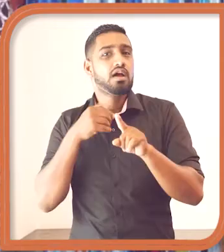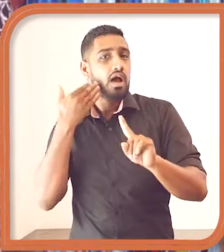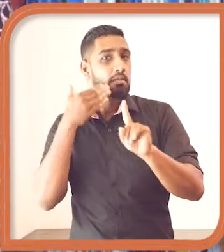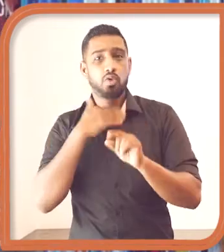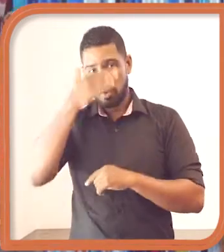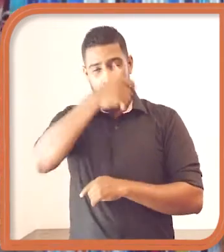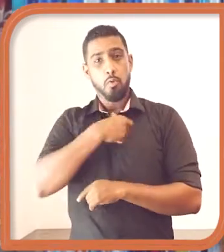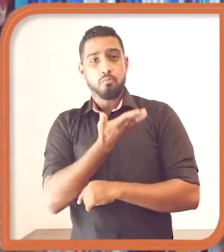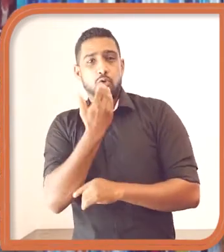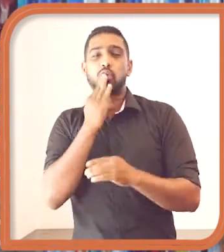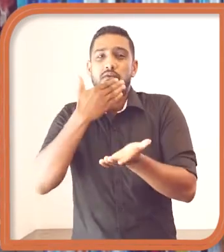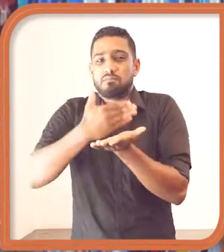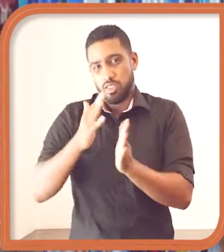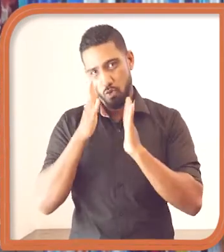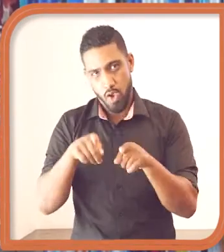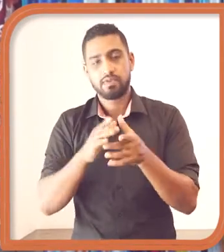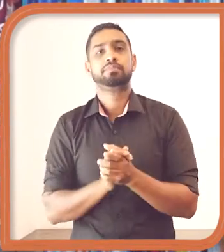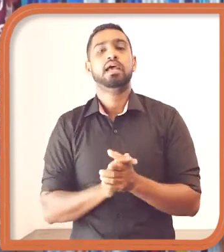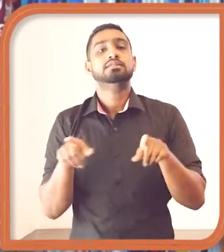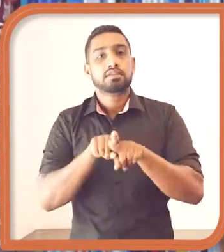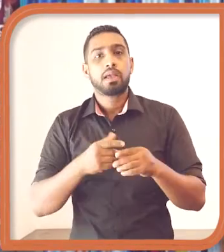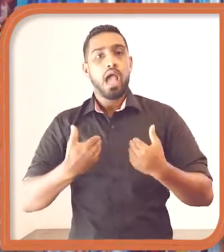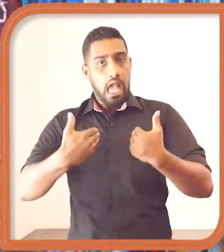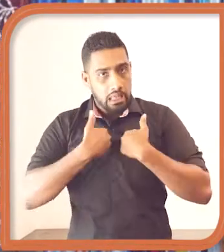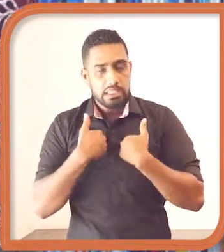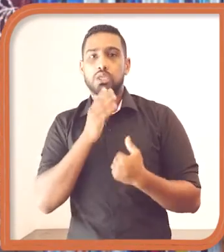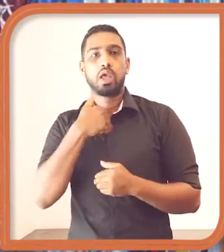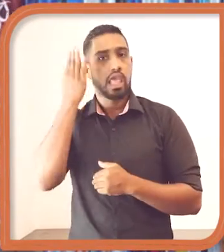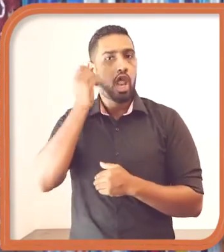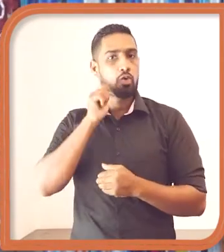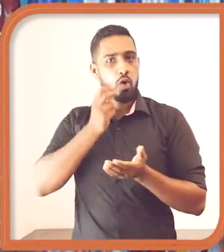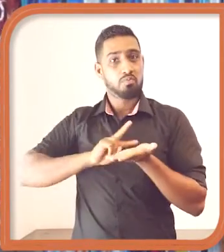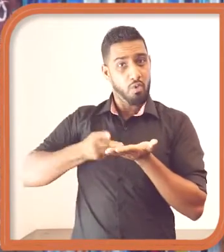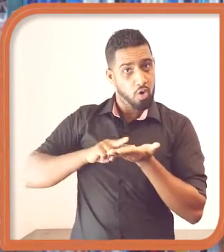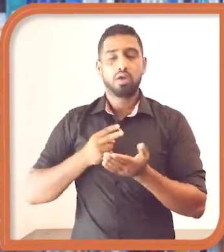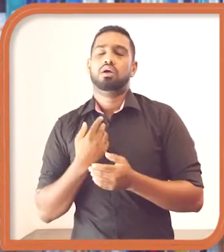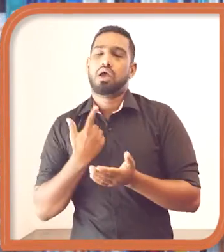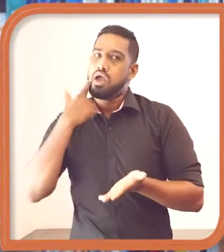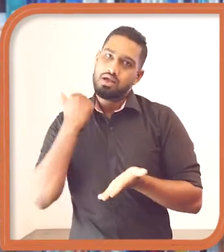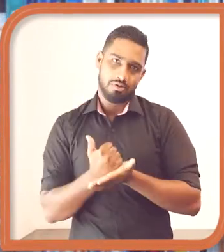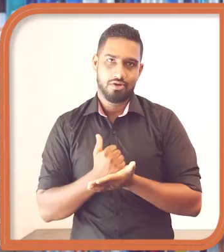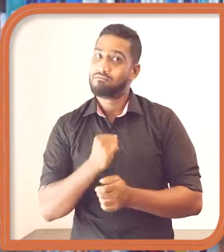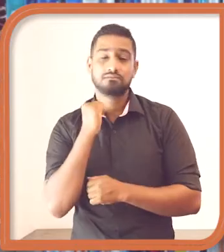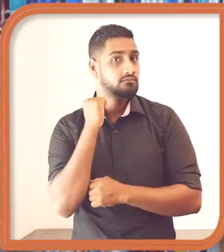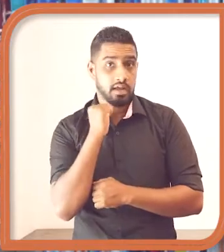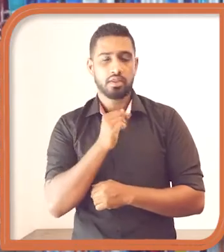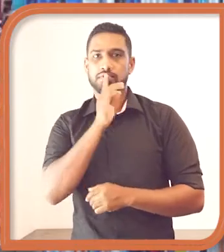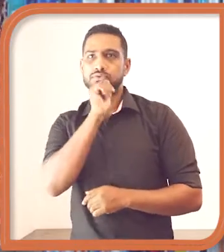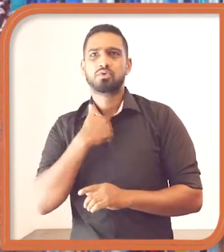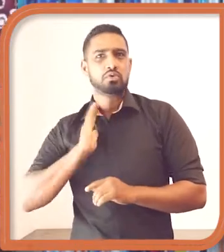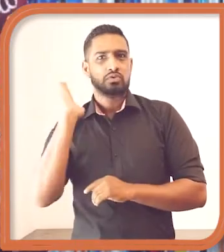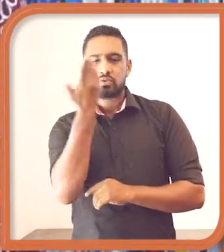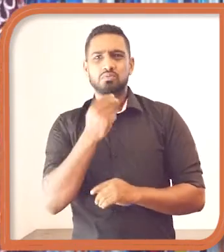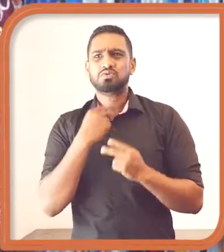to express their quality of leadership. So when it comes to us it's really hard but I don't think we are seriously taken